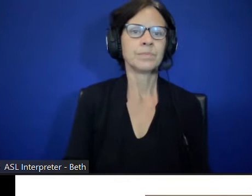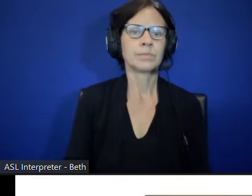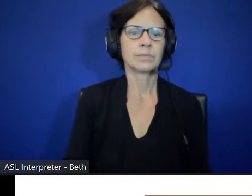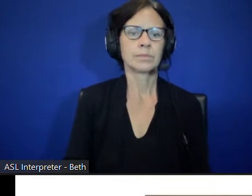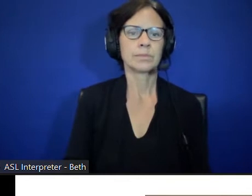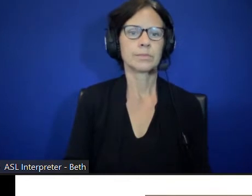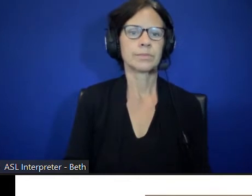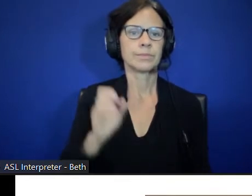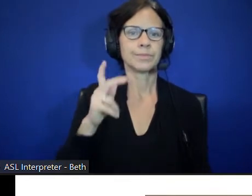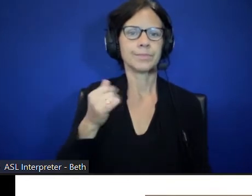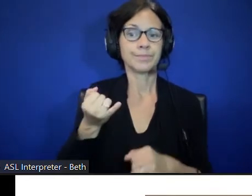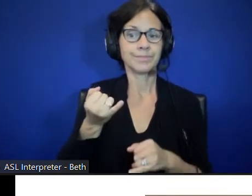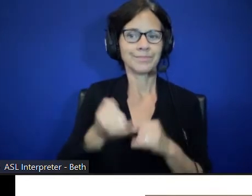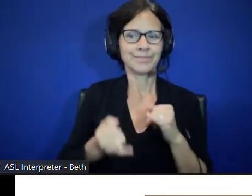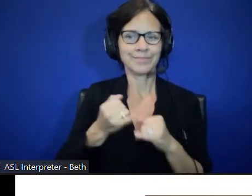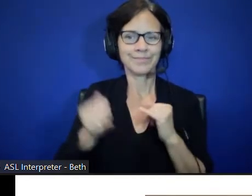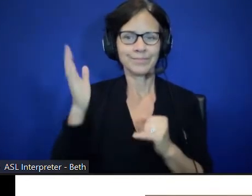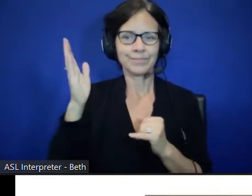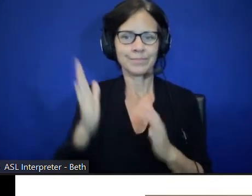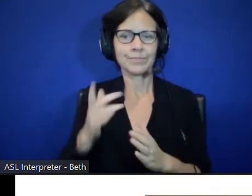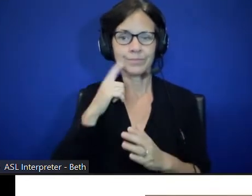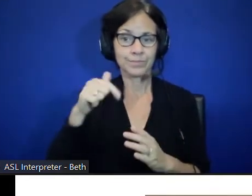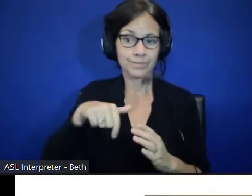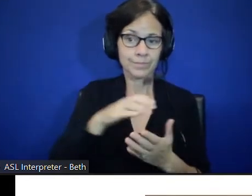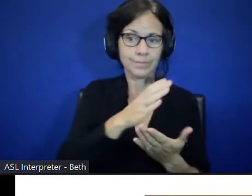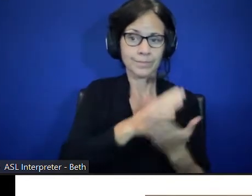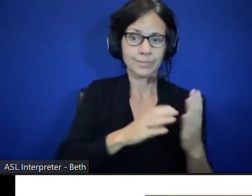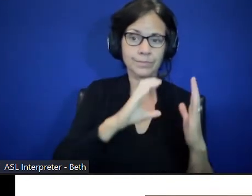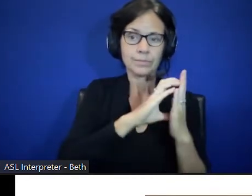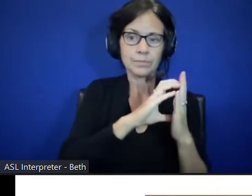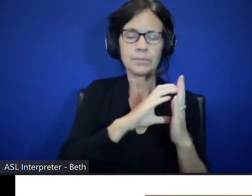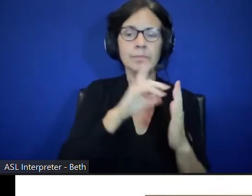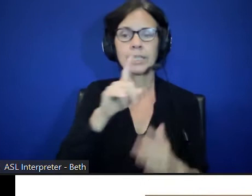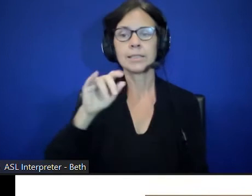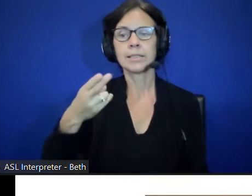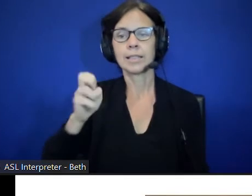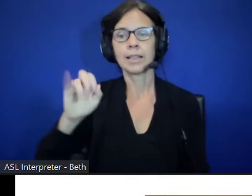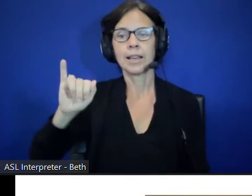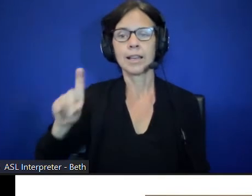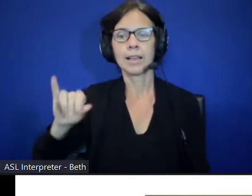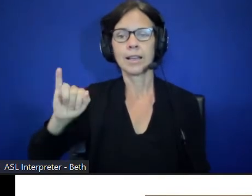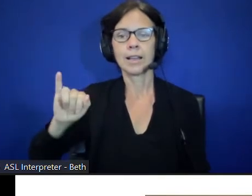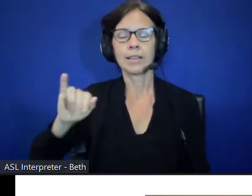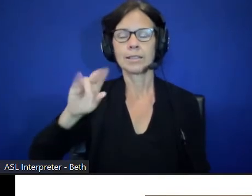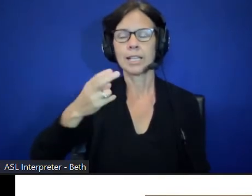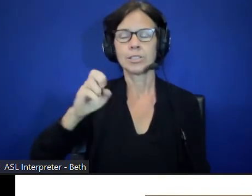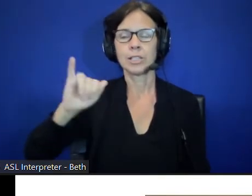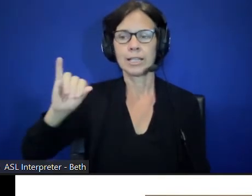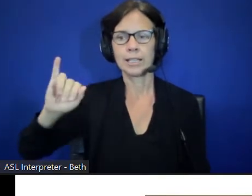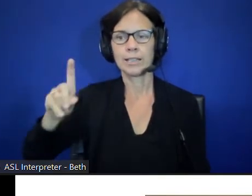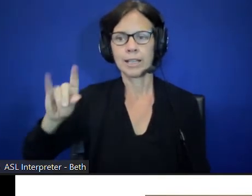Our last presenter from this section is Heidi. Hello. My name is Heidi Saxton.